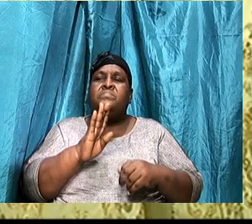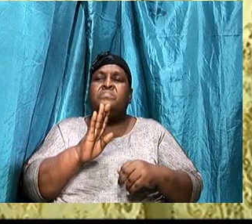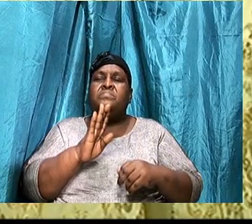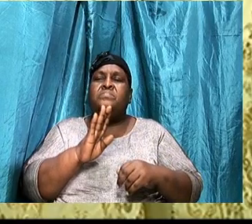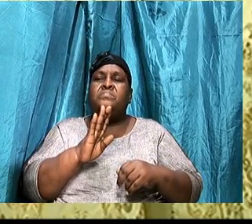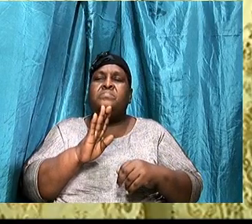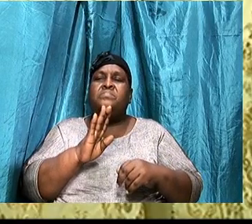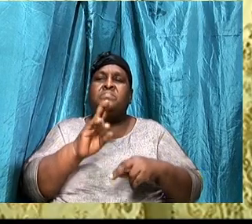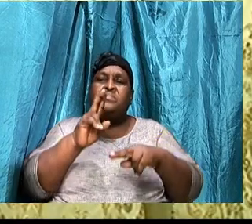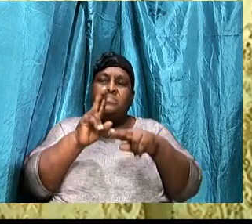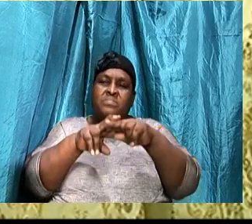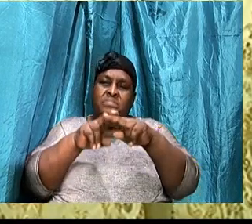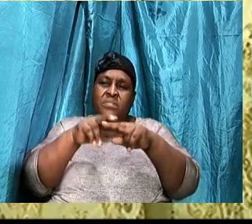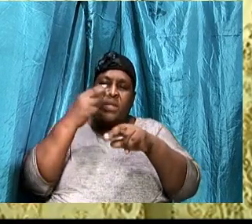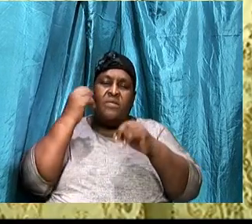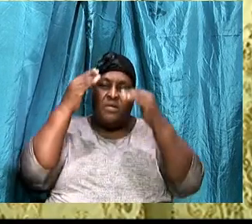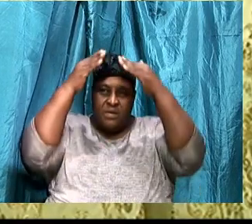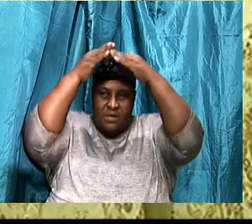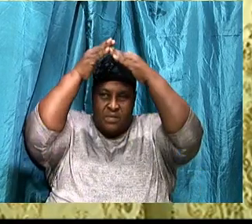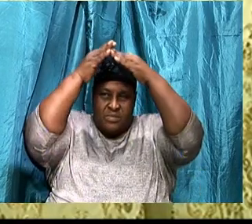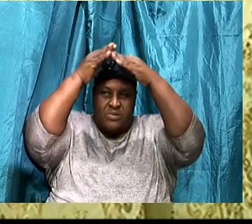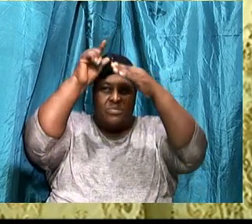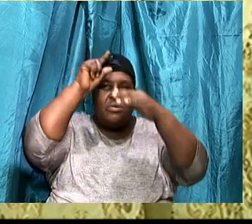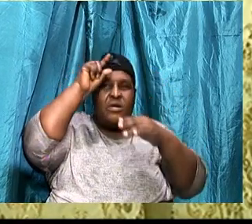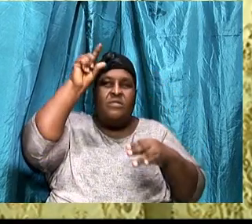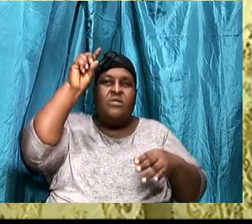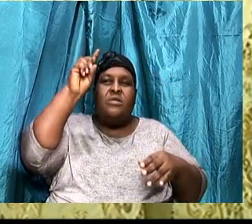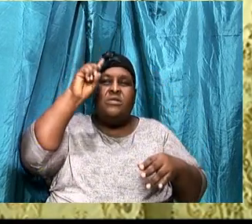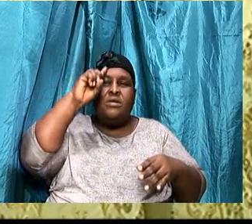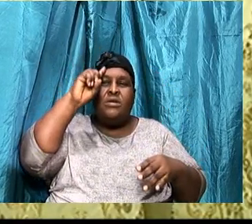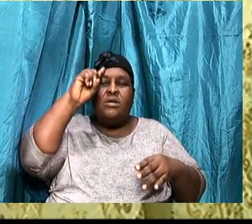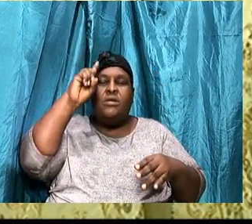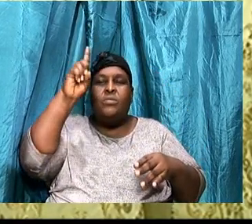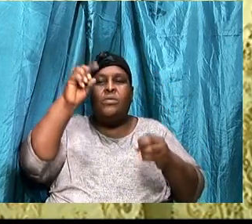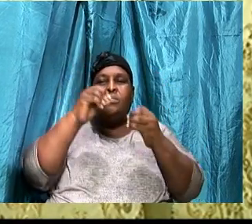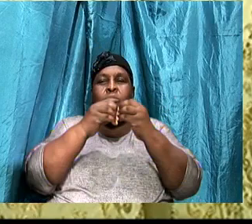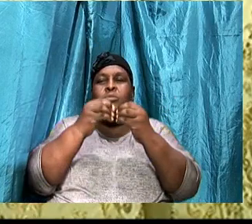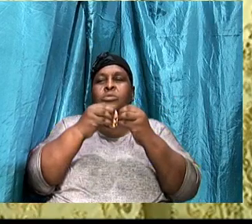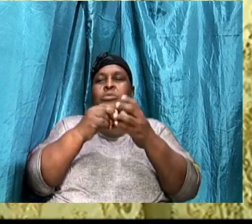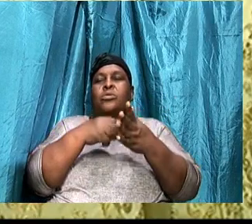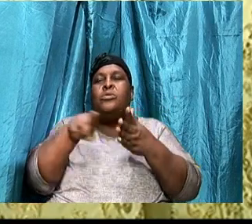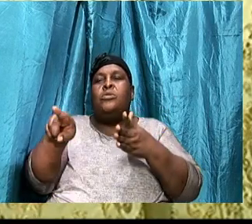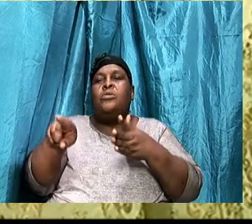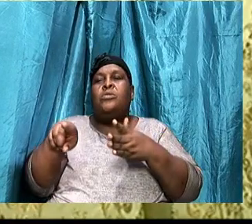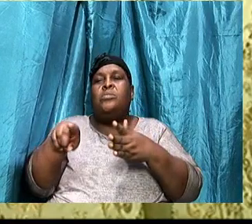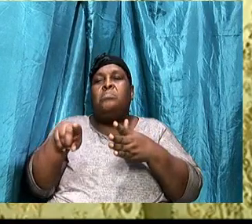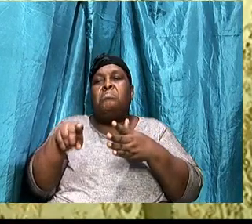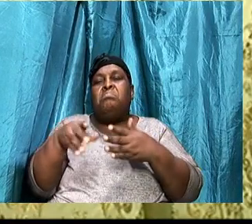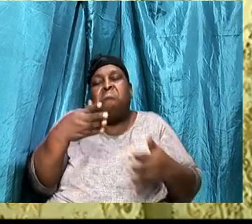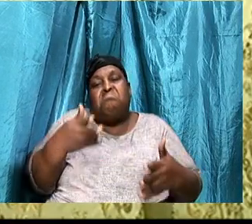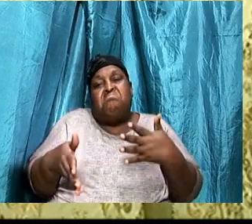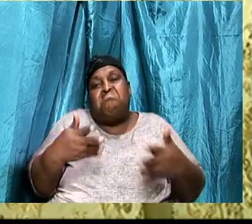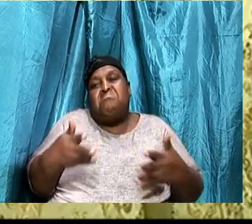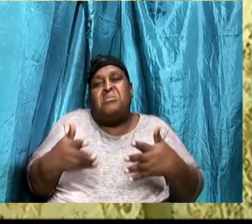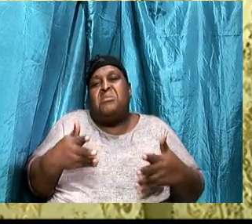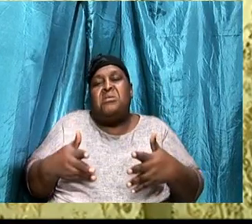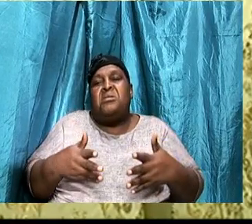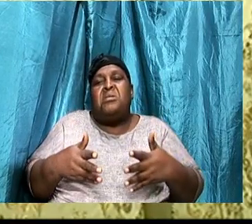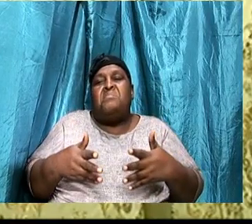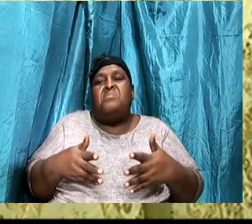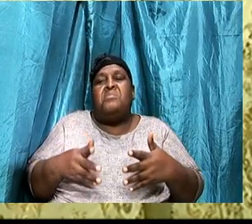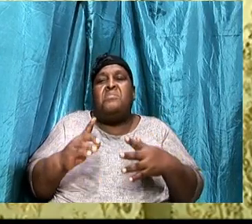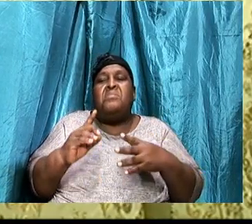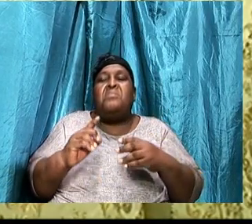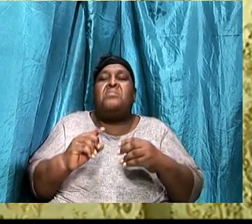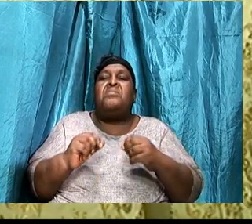I'm sitting in for Bishop Daily one more week, and chances are we might probably go about two more. You know, it all depends on